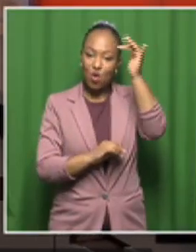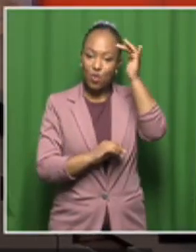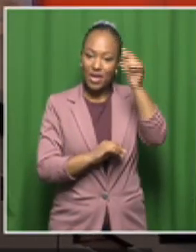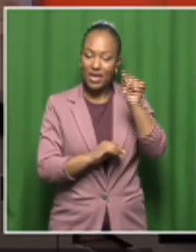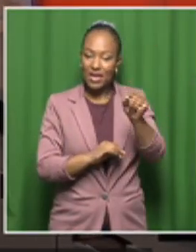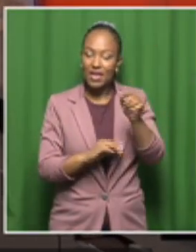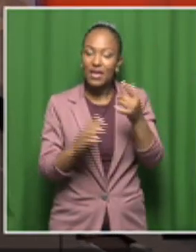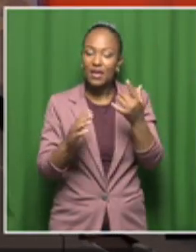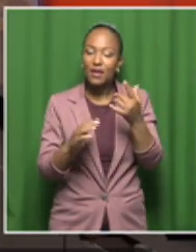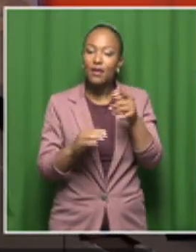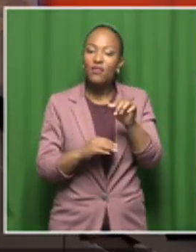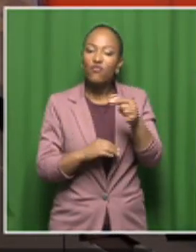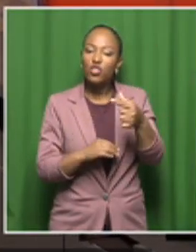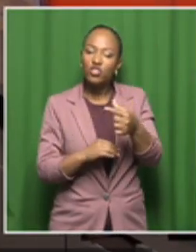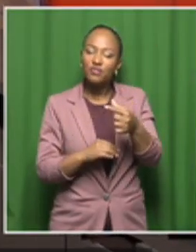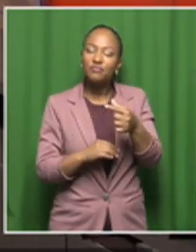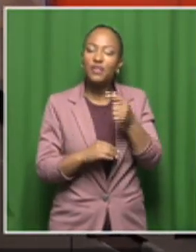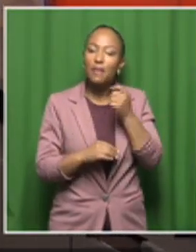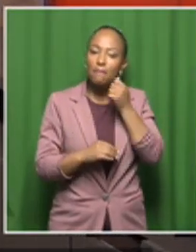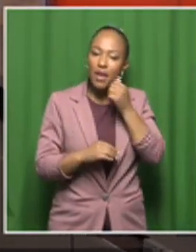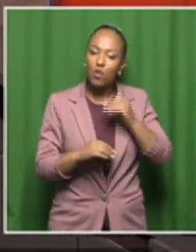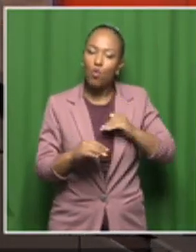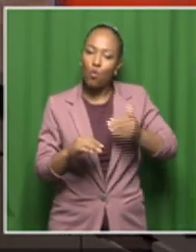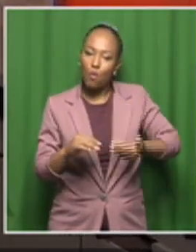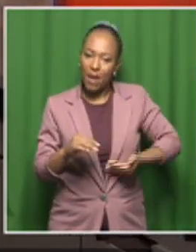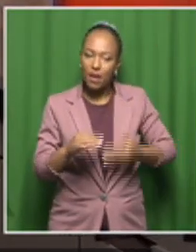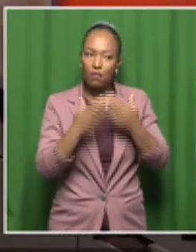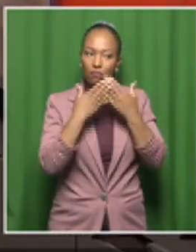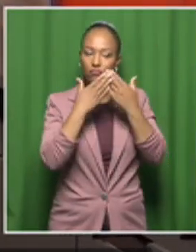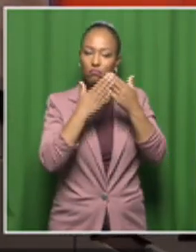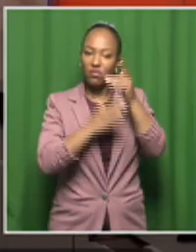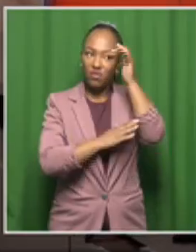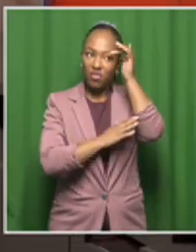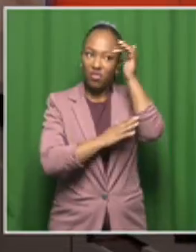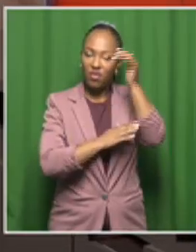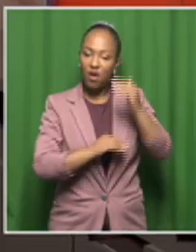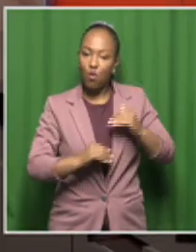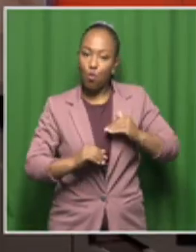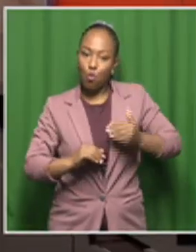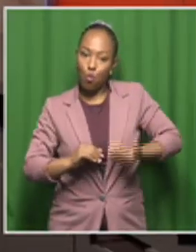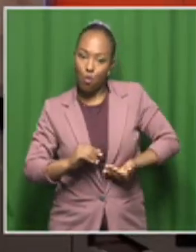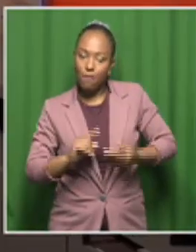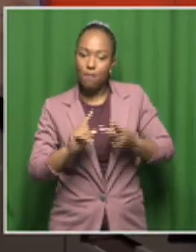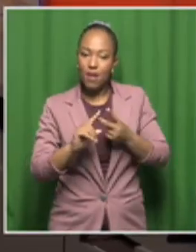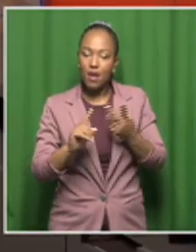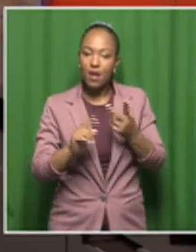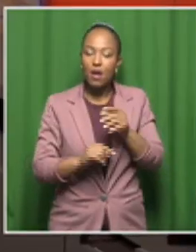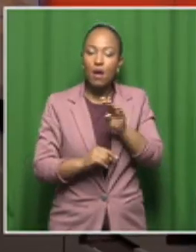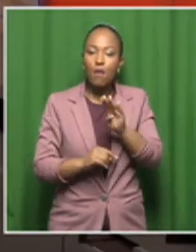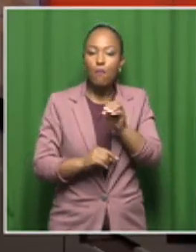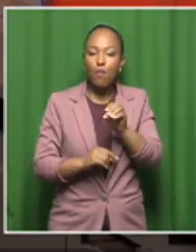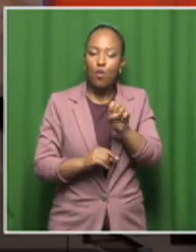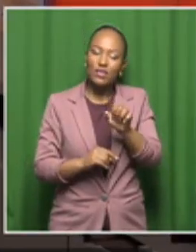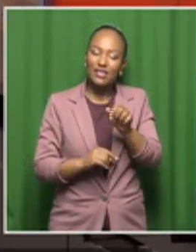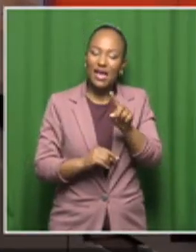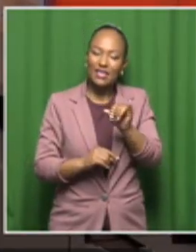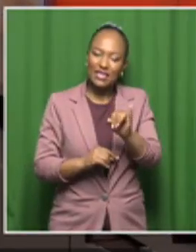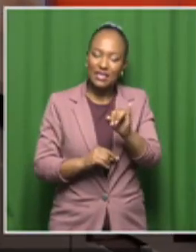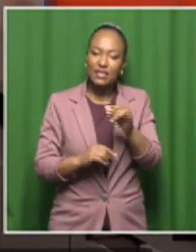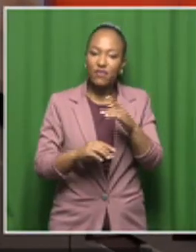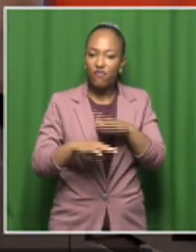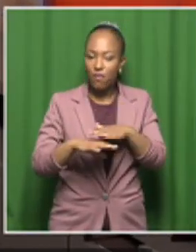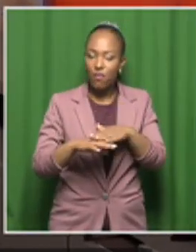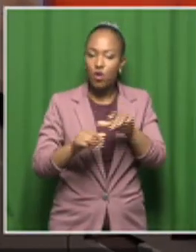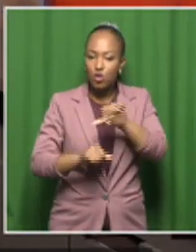gender studies and theorizations that focus on feminist, womanist and busadi perspectives to advance social